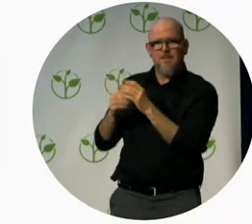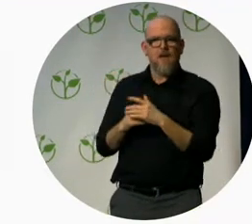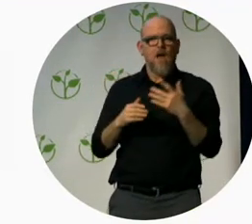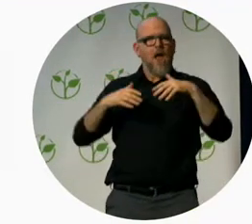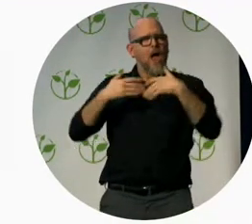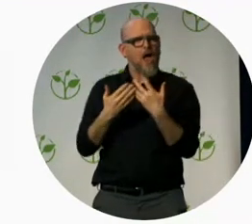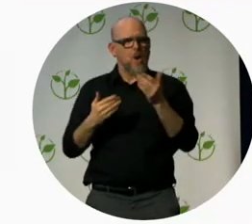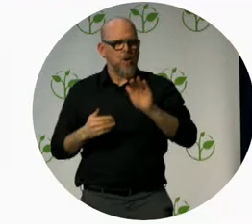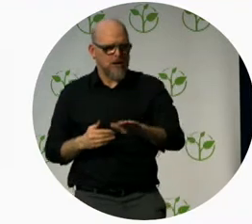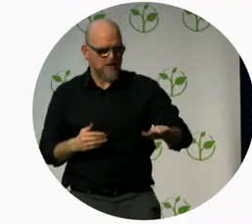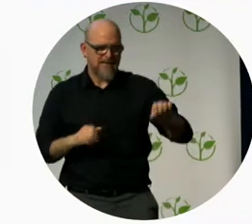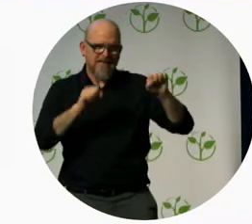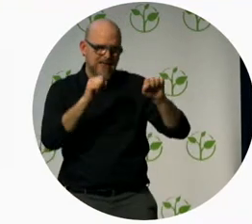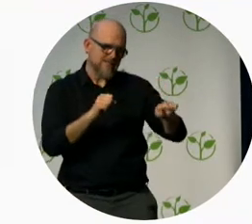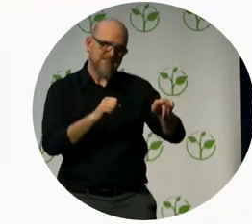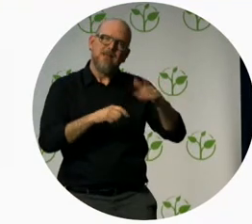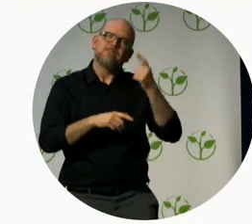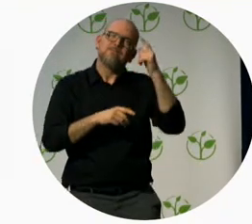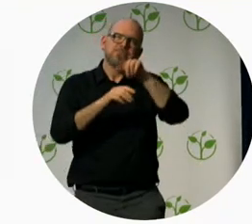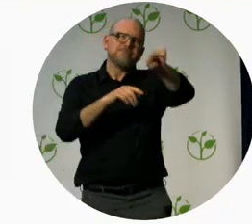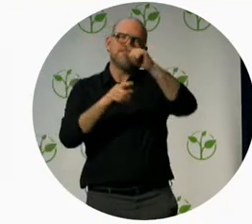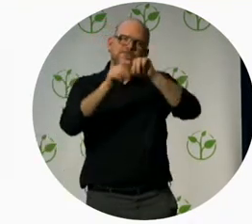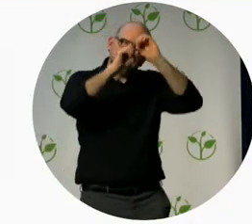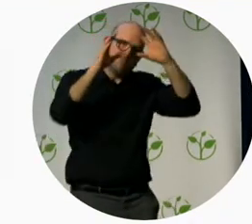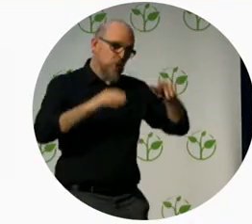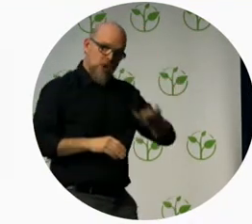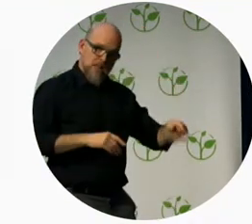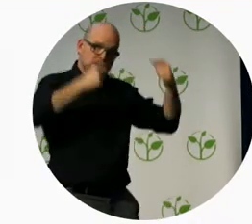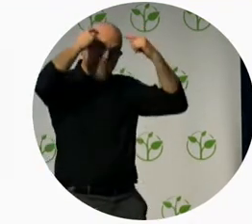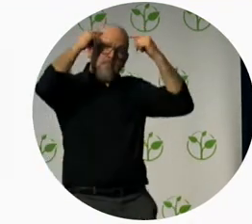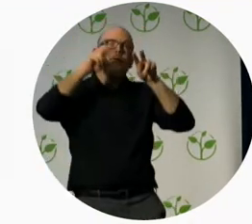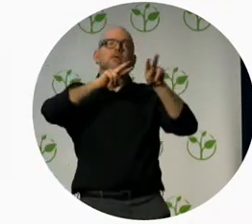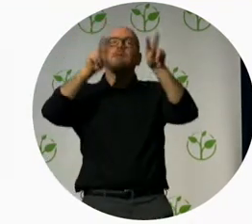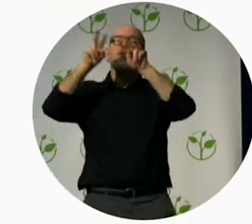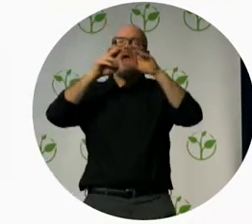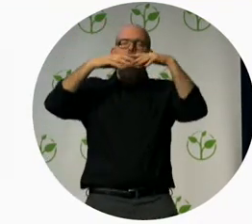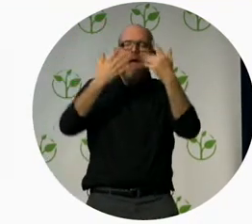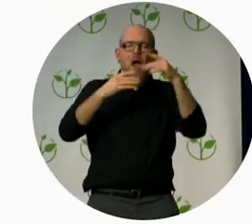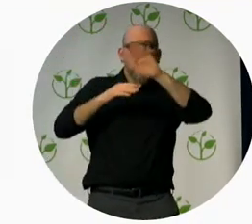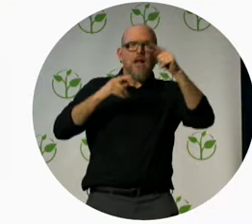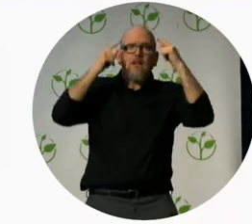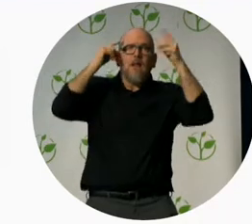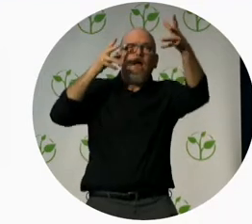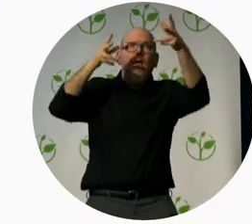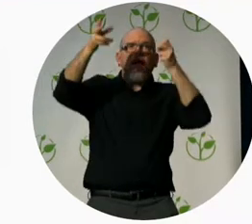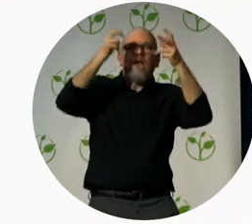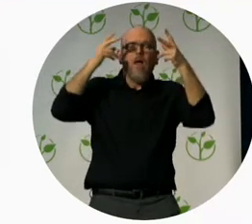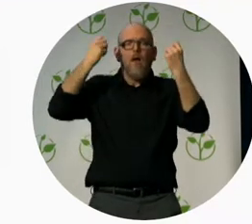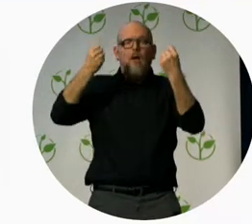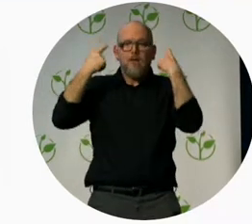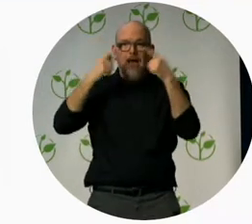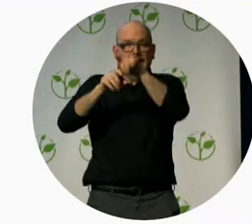or more and they watch a video from a child the same age as their own they hear from an expert